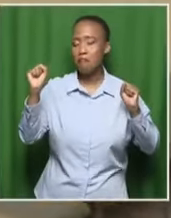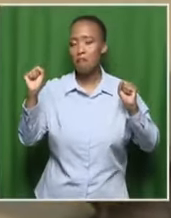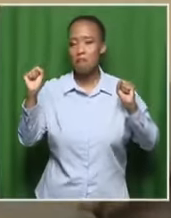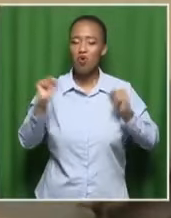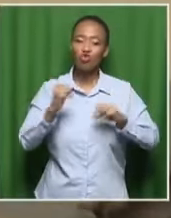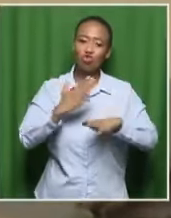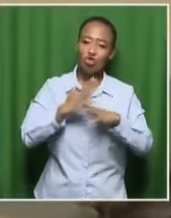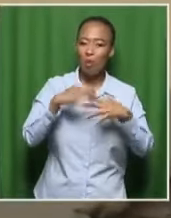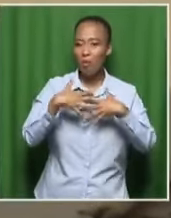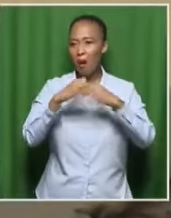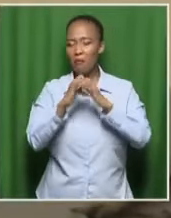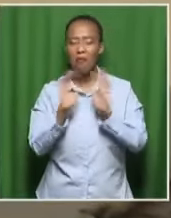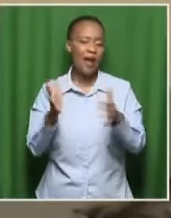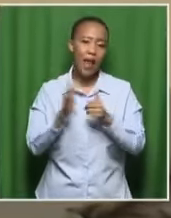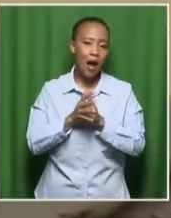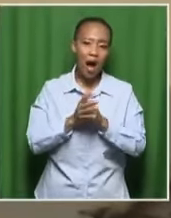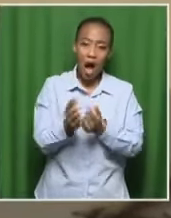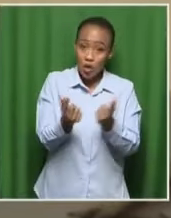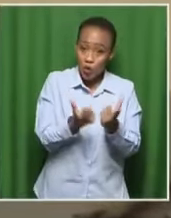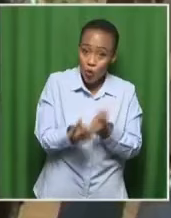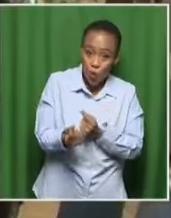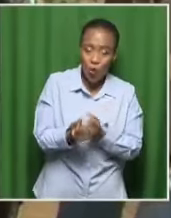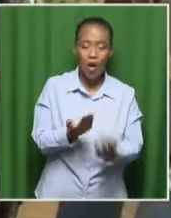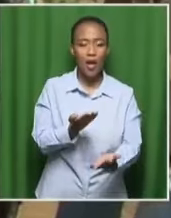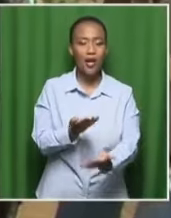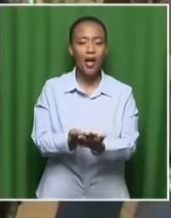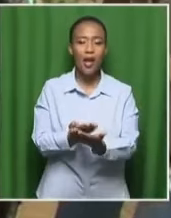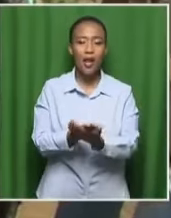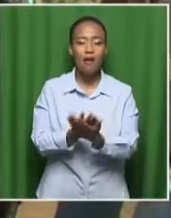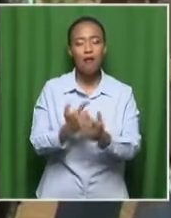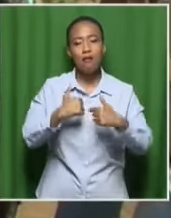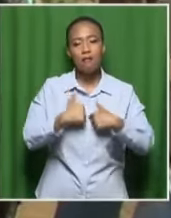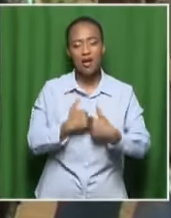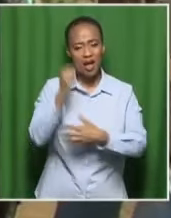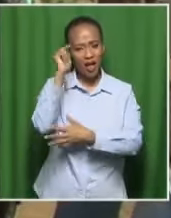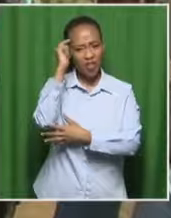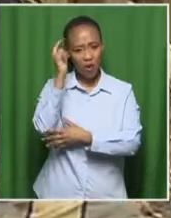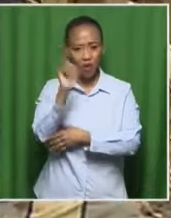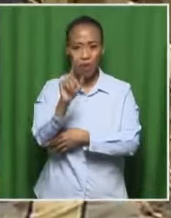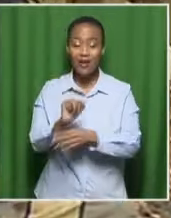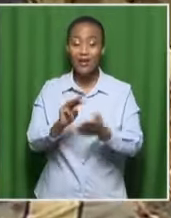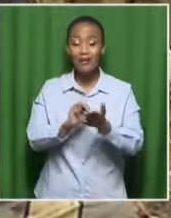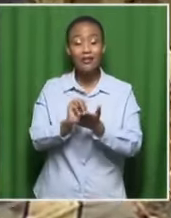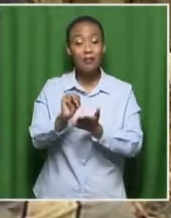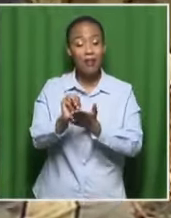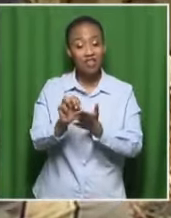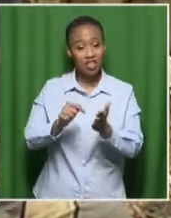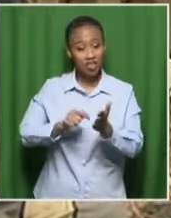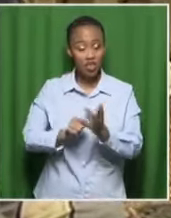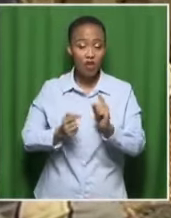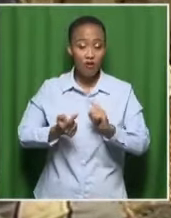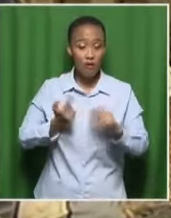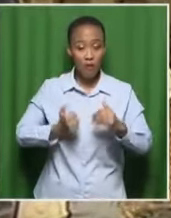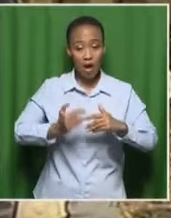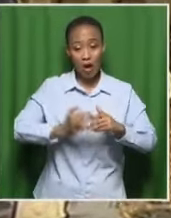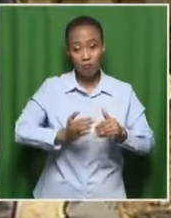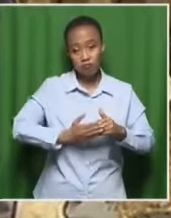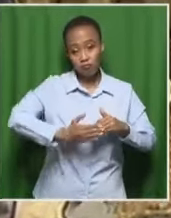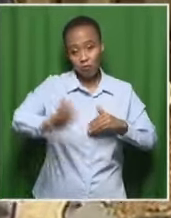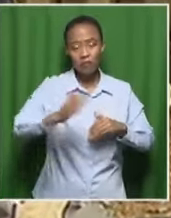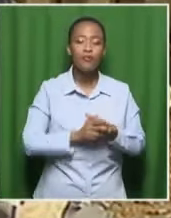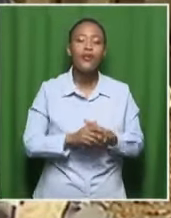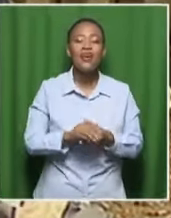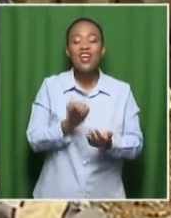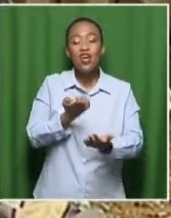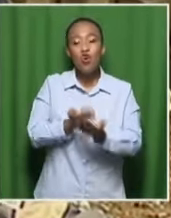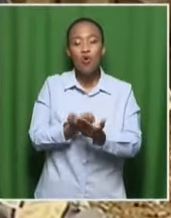actually do that where it governs, I think is going to be a compelling message going forward. If we don't fix the economy,